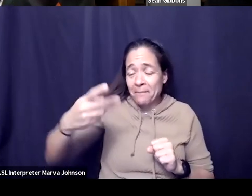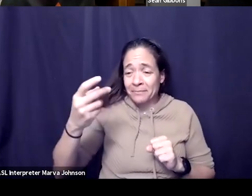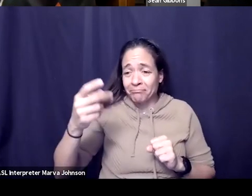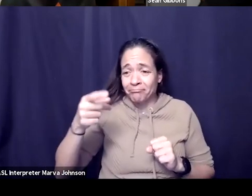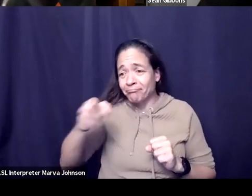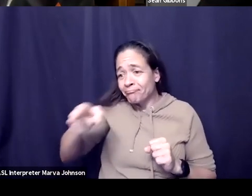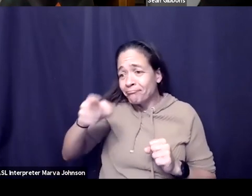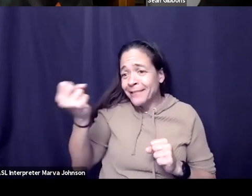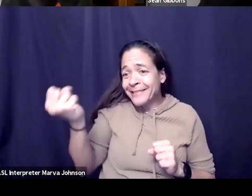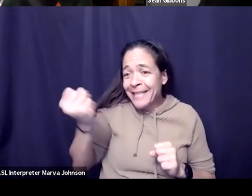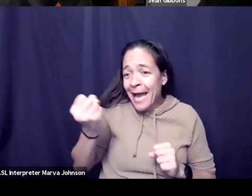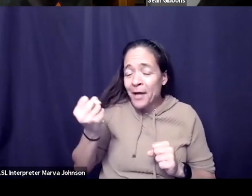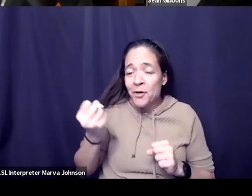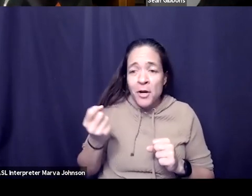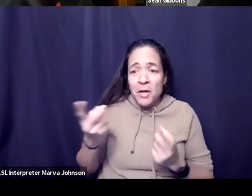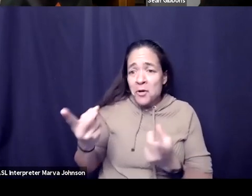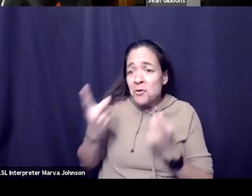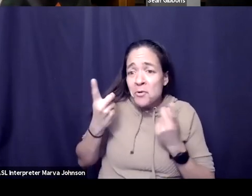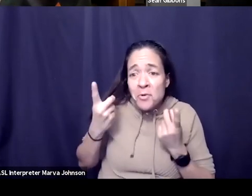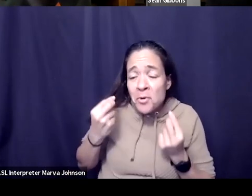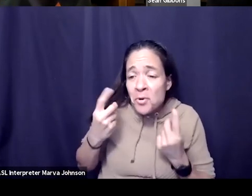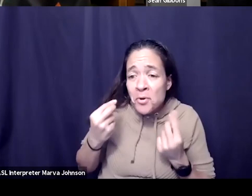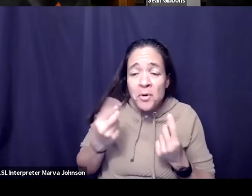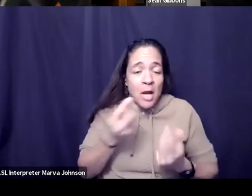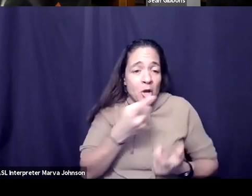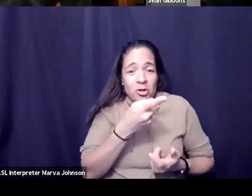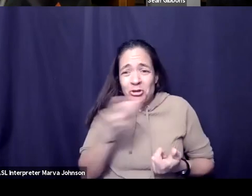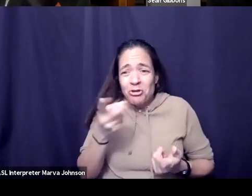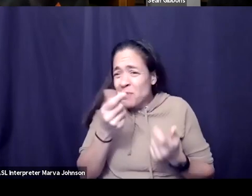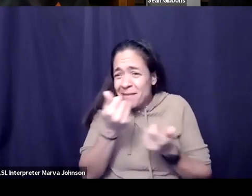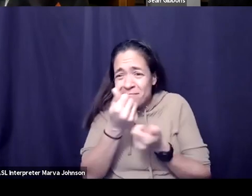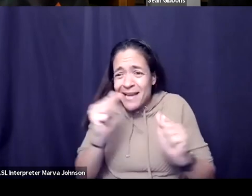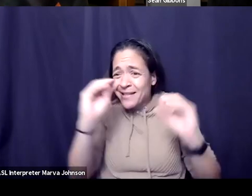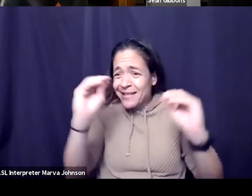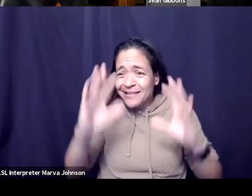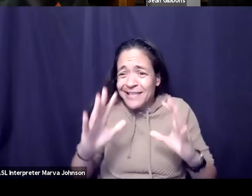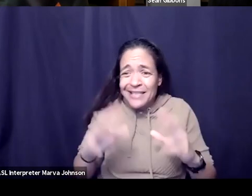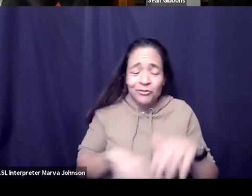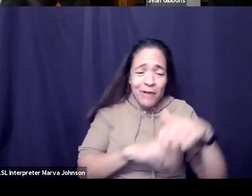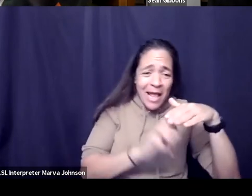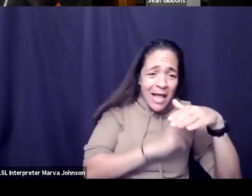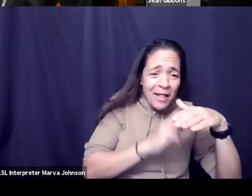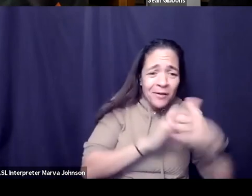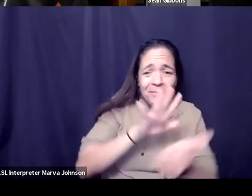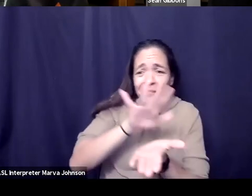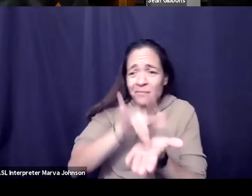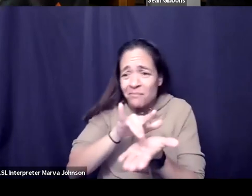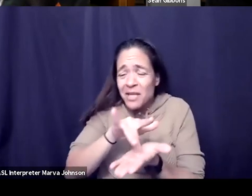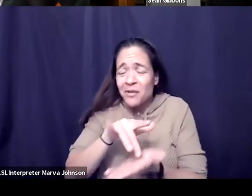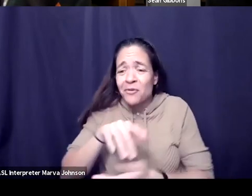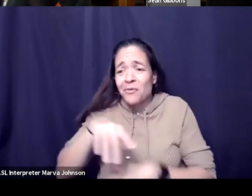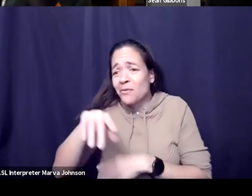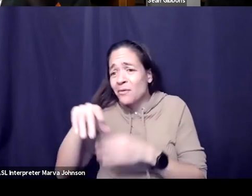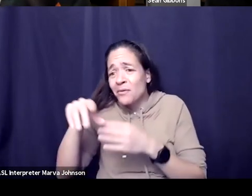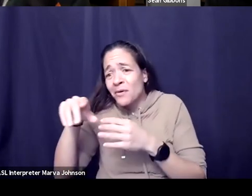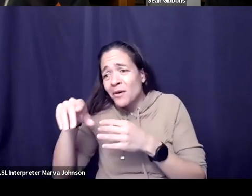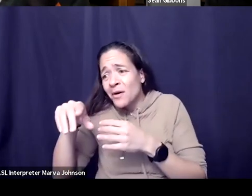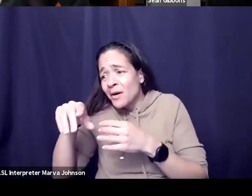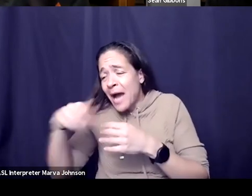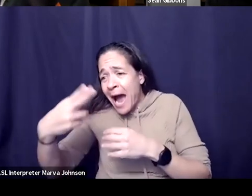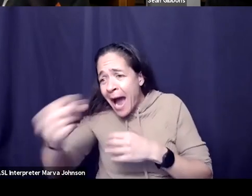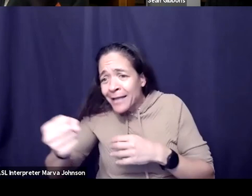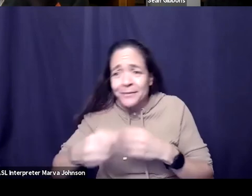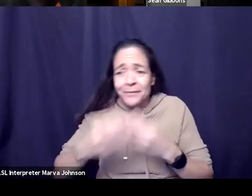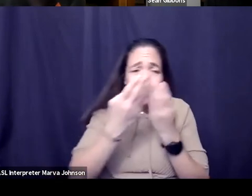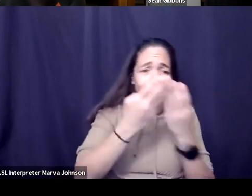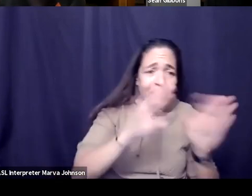you can be a t any type of educator whether it's elementary school middle school high school public private charter you're welcome